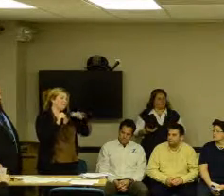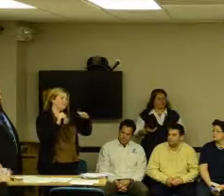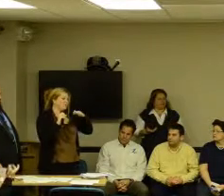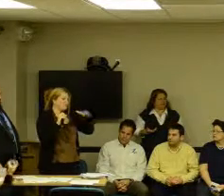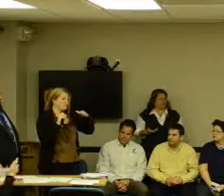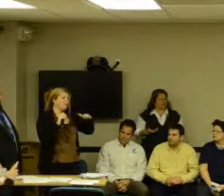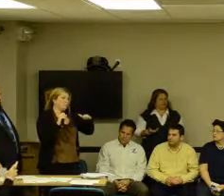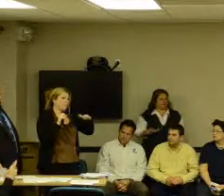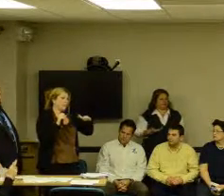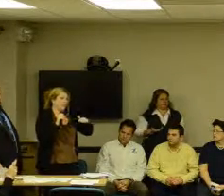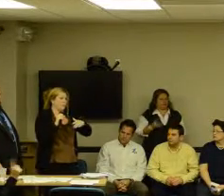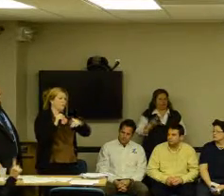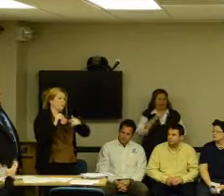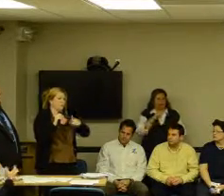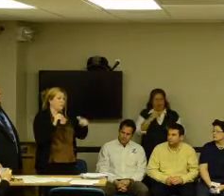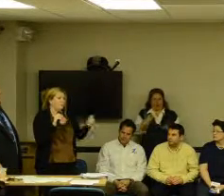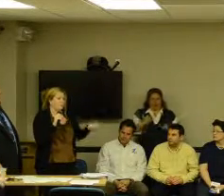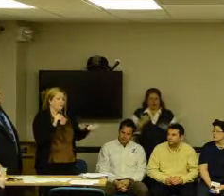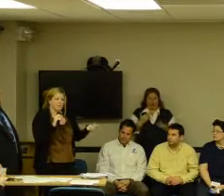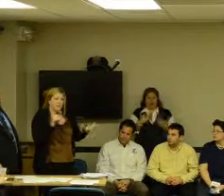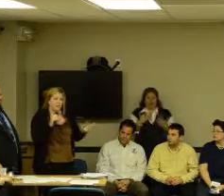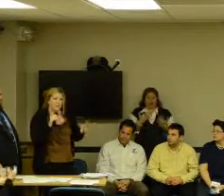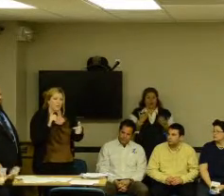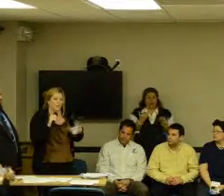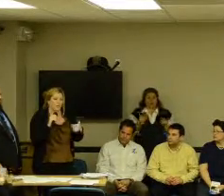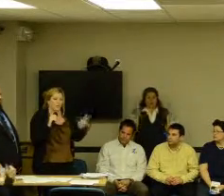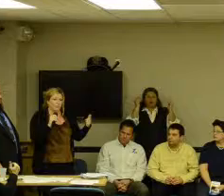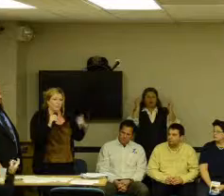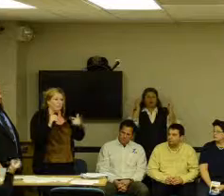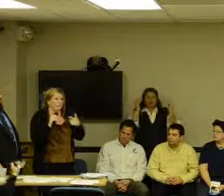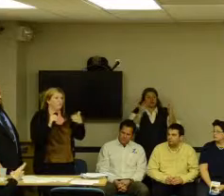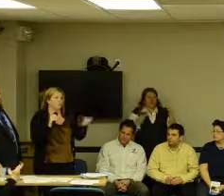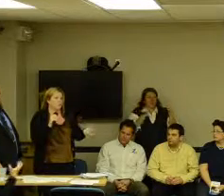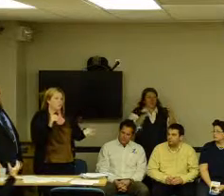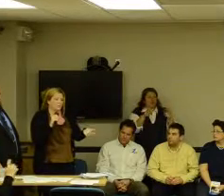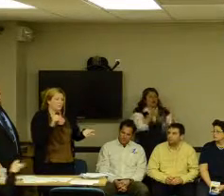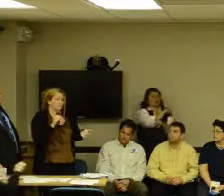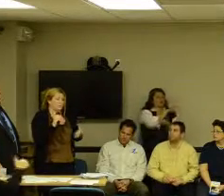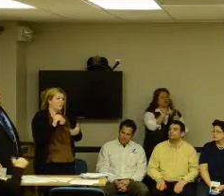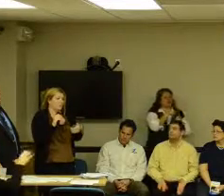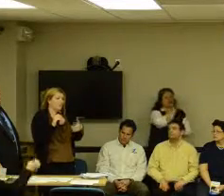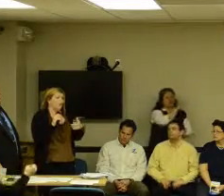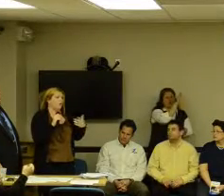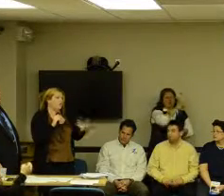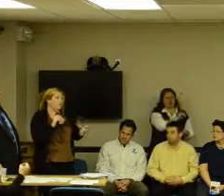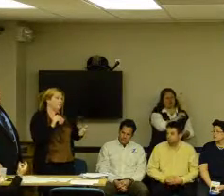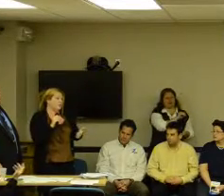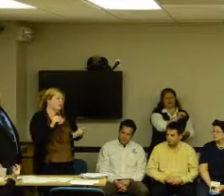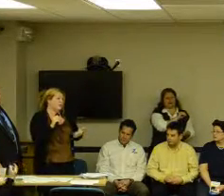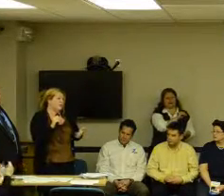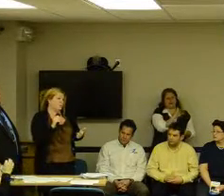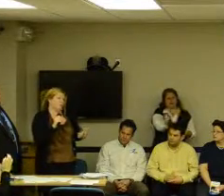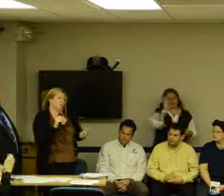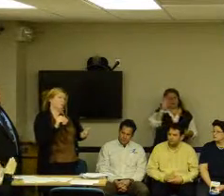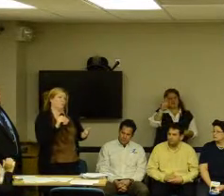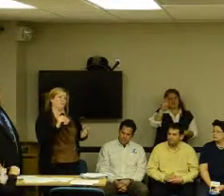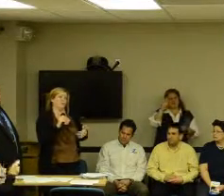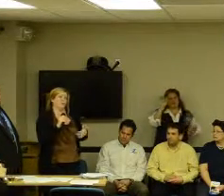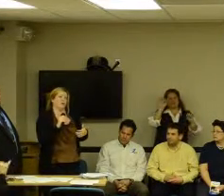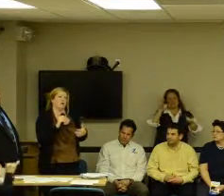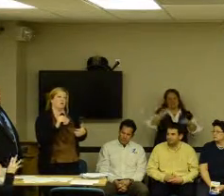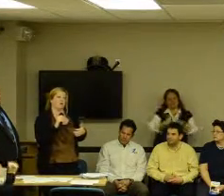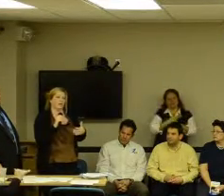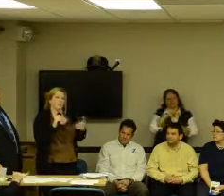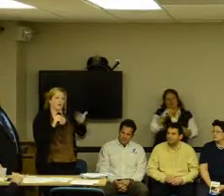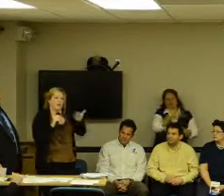where you're working, whether it be a promotion or wanting to go to another company. So Facebook can be used that